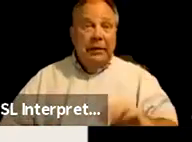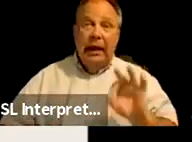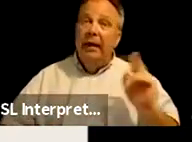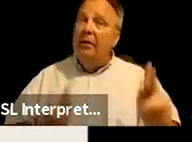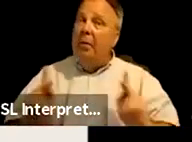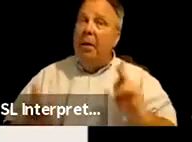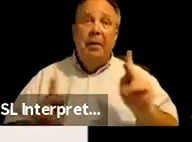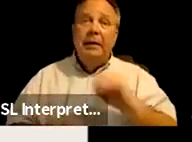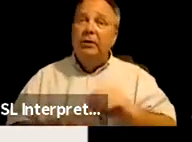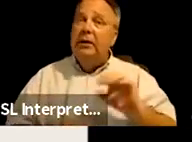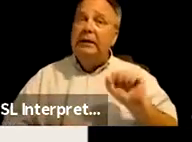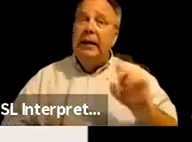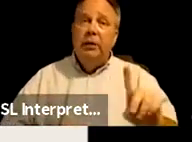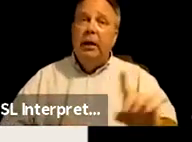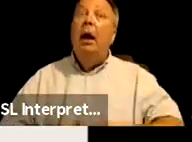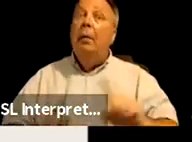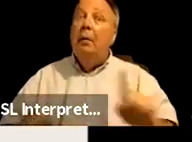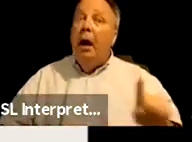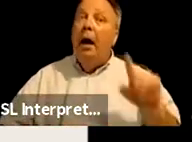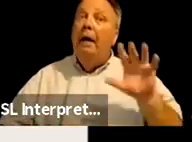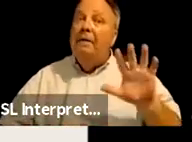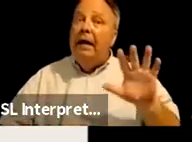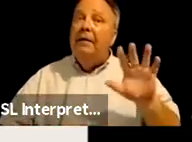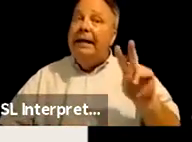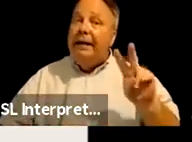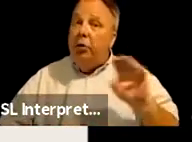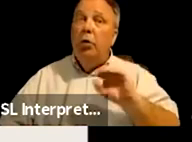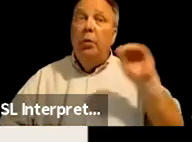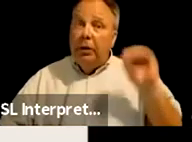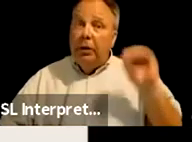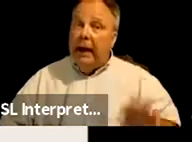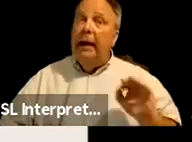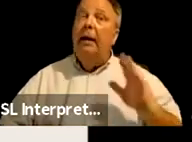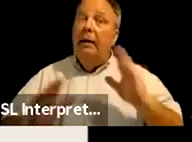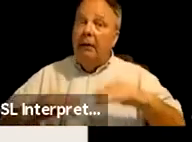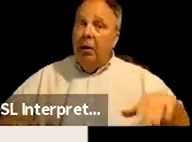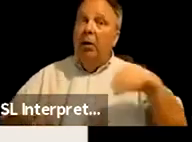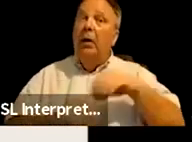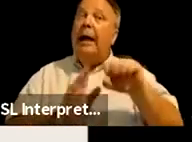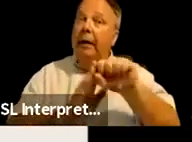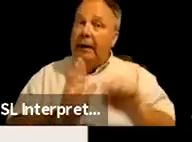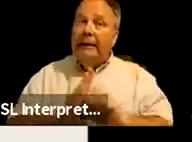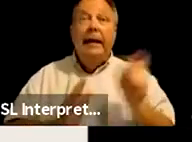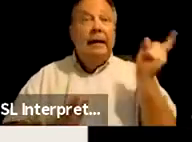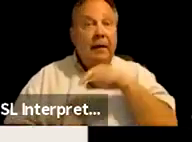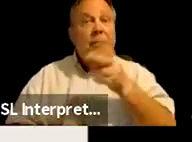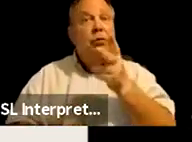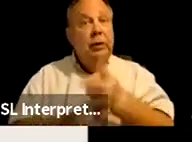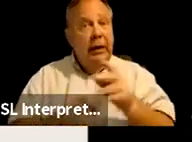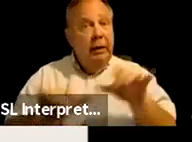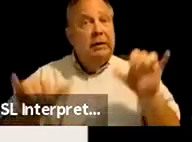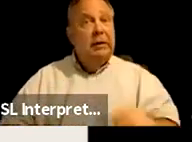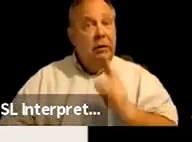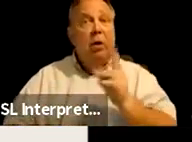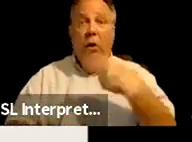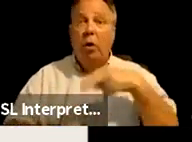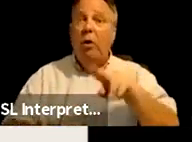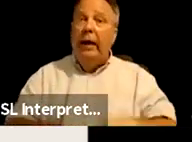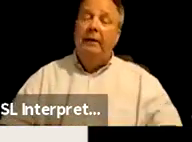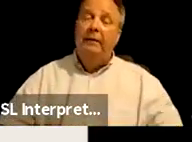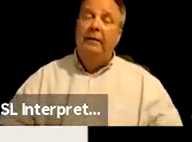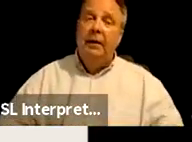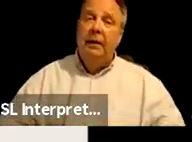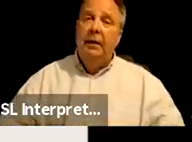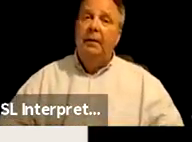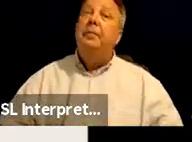in South Dakota, but 52% of the children in the state's foster care system are native. And